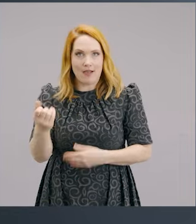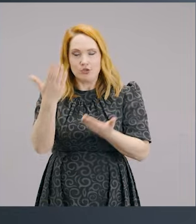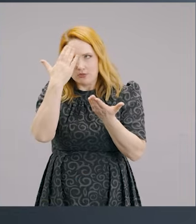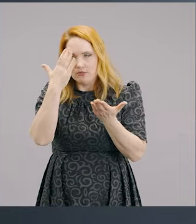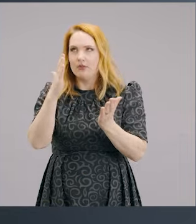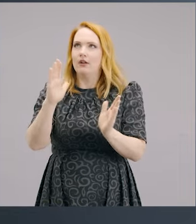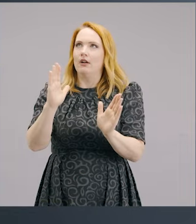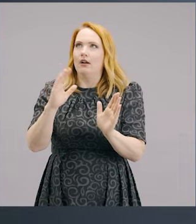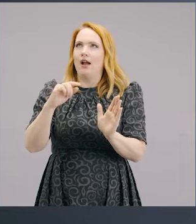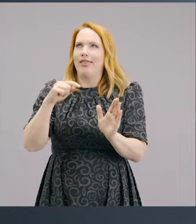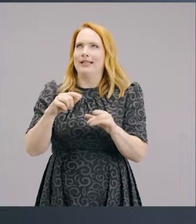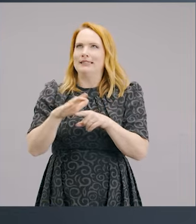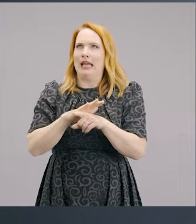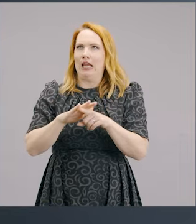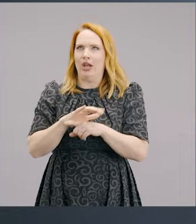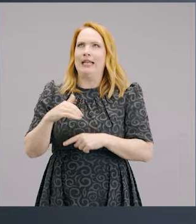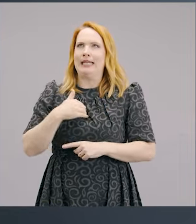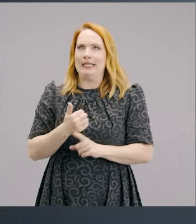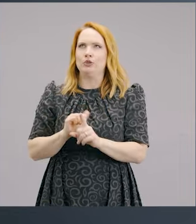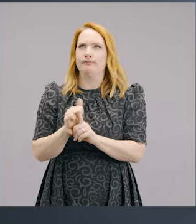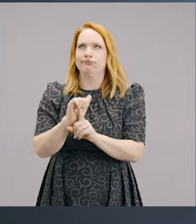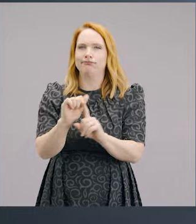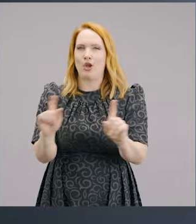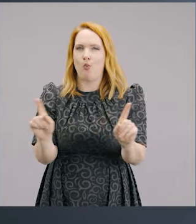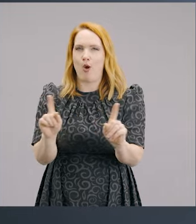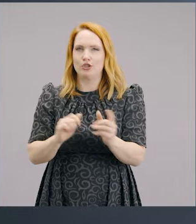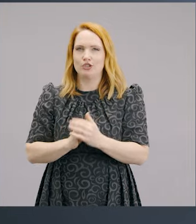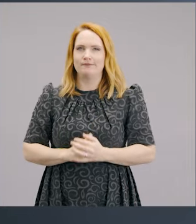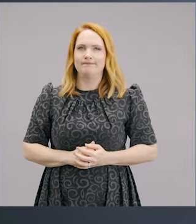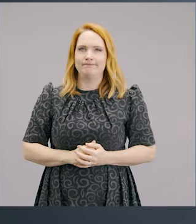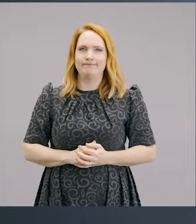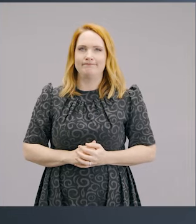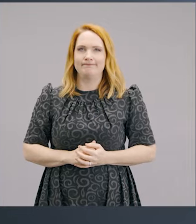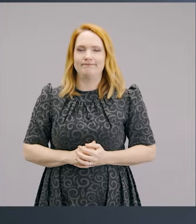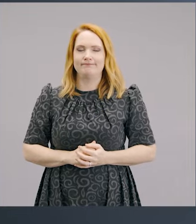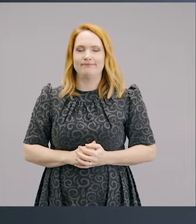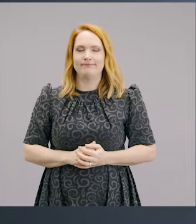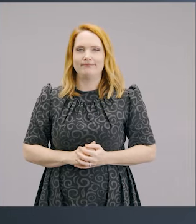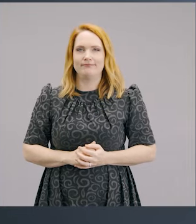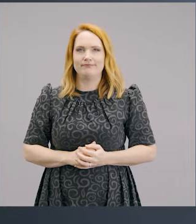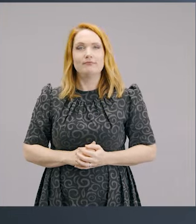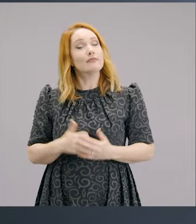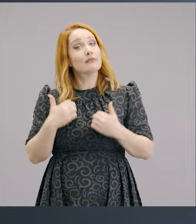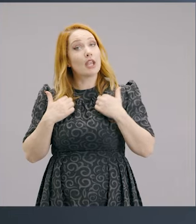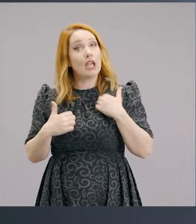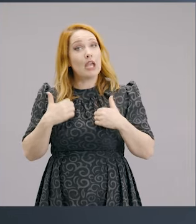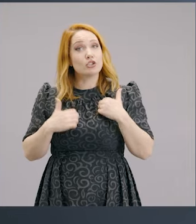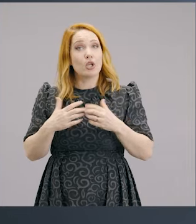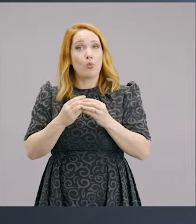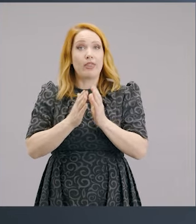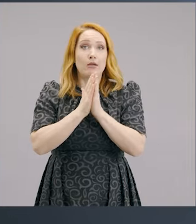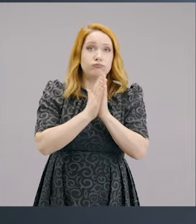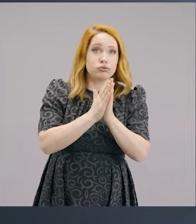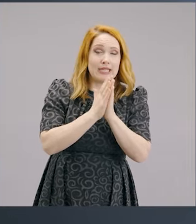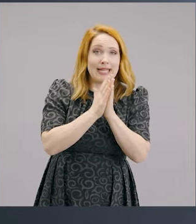button that this thing is pushing? What is the thing that's going on here? So, you know, it's interesting too with